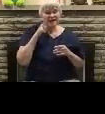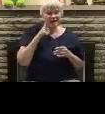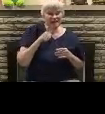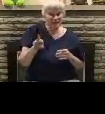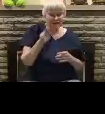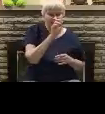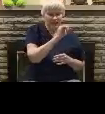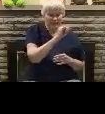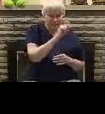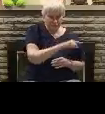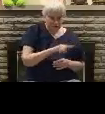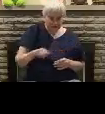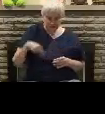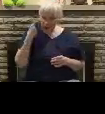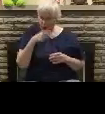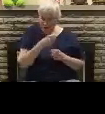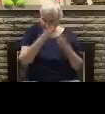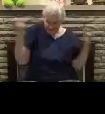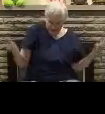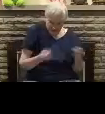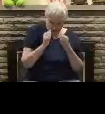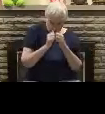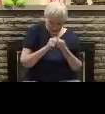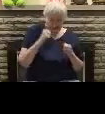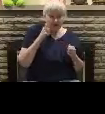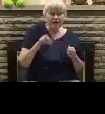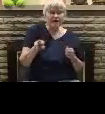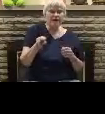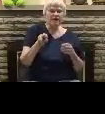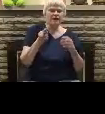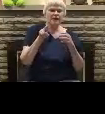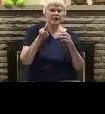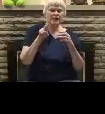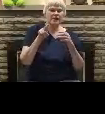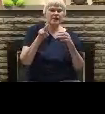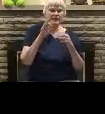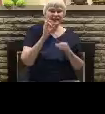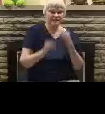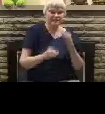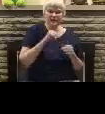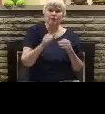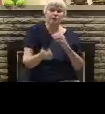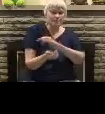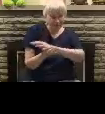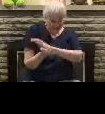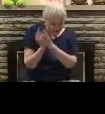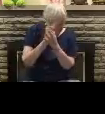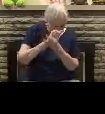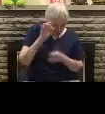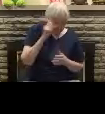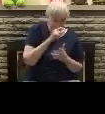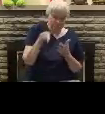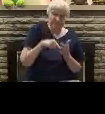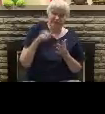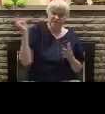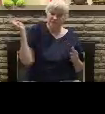them that commit adultery with her into great tribulation except they repent of their deeds. These people, this